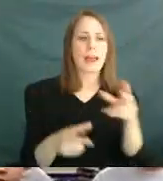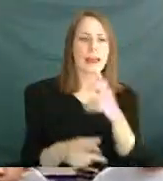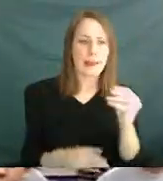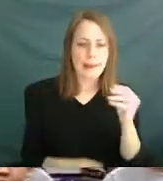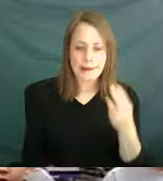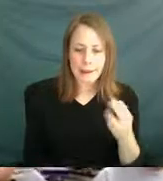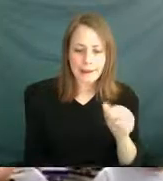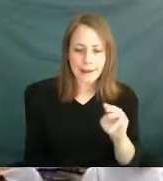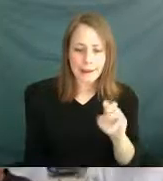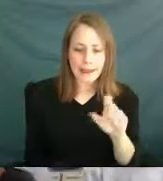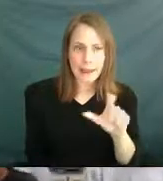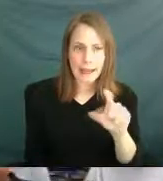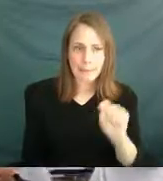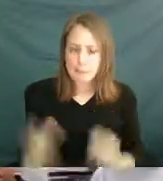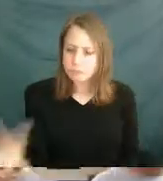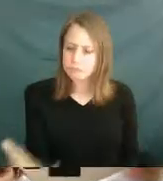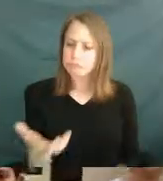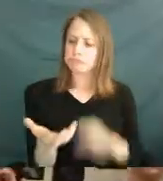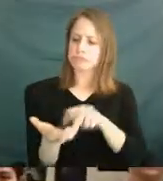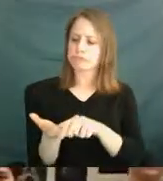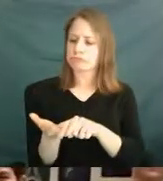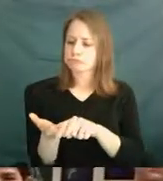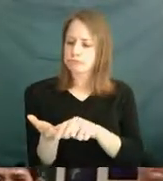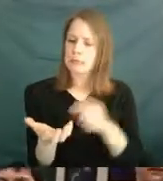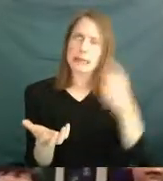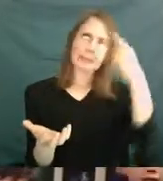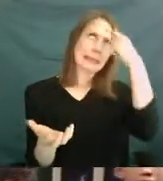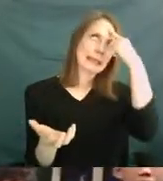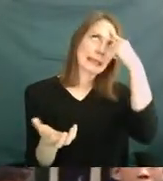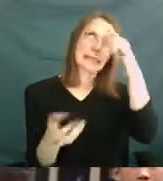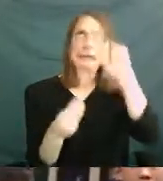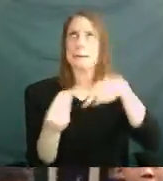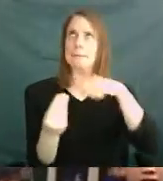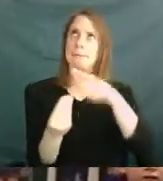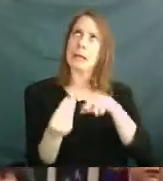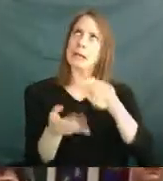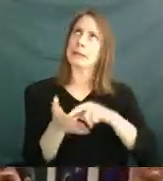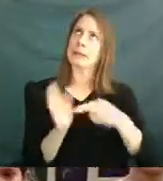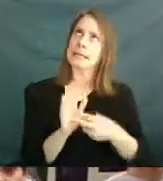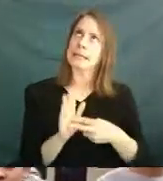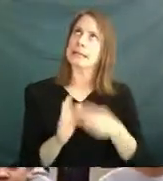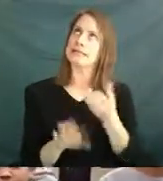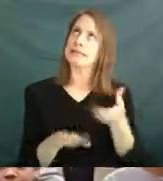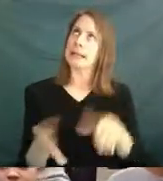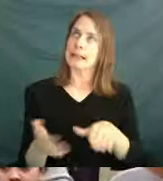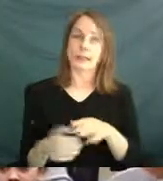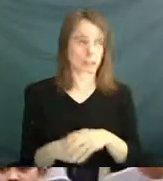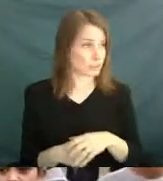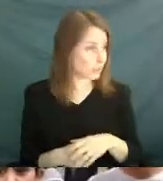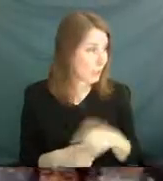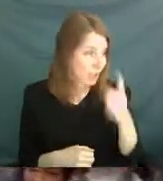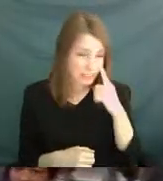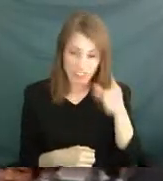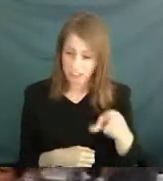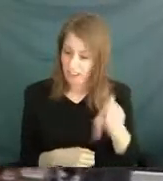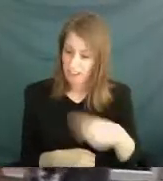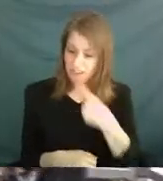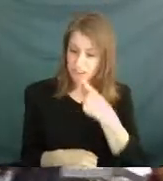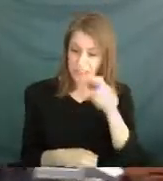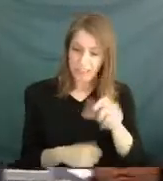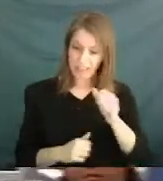skull and goes, let me think about the meaning of this. I think you gotta say this play is about death. Right?